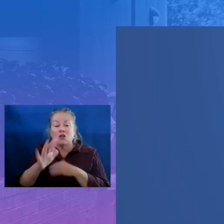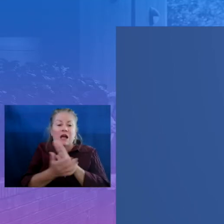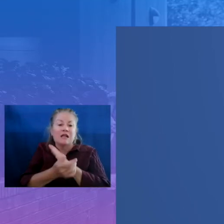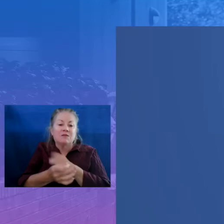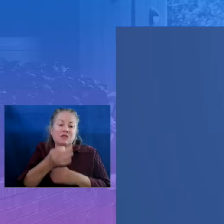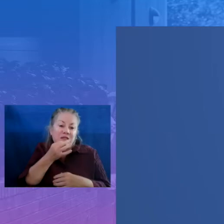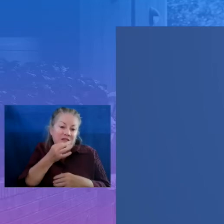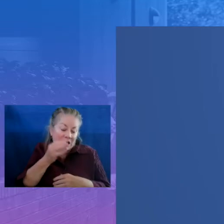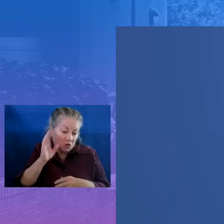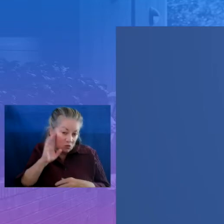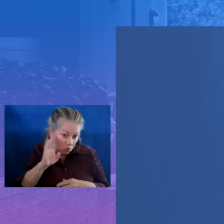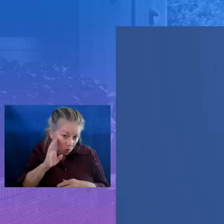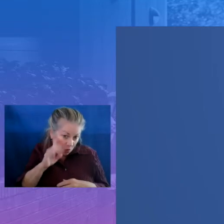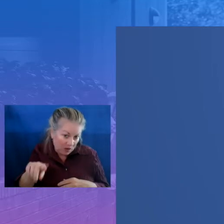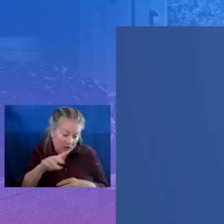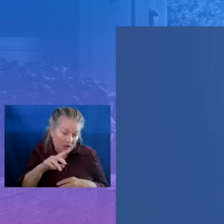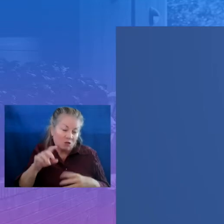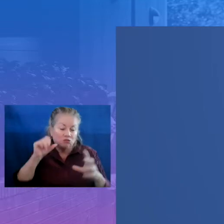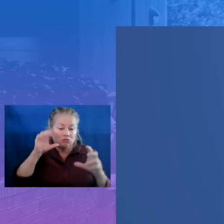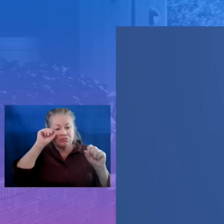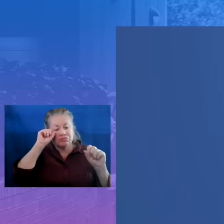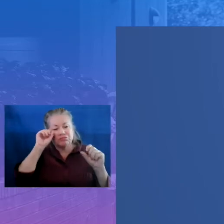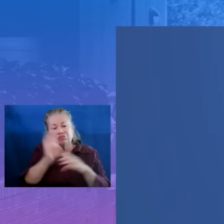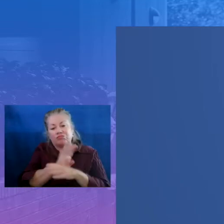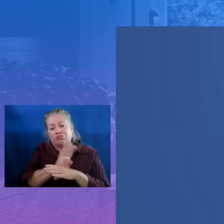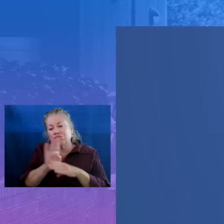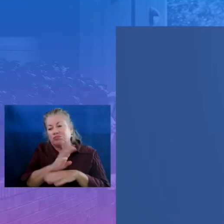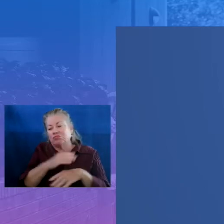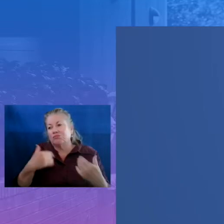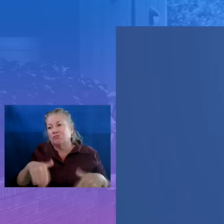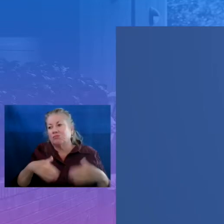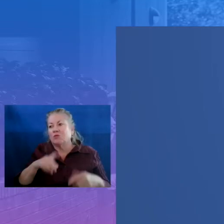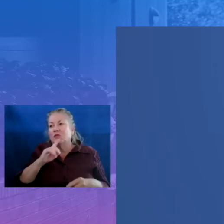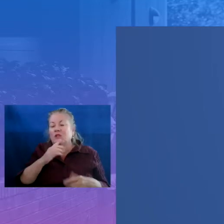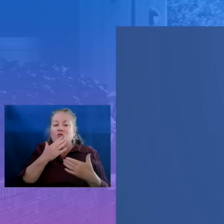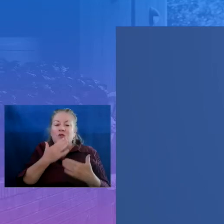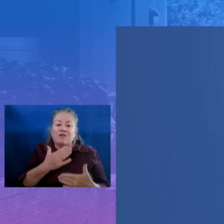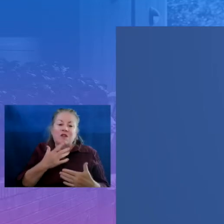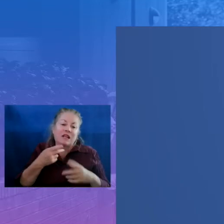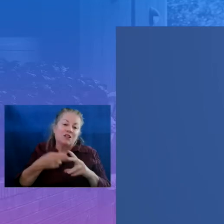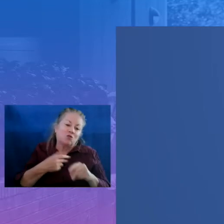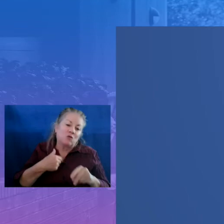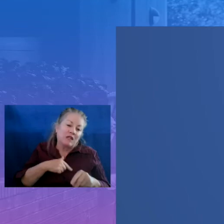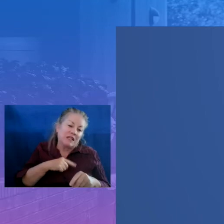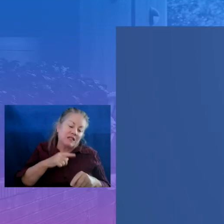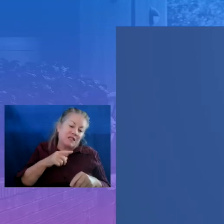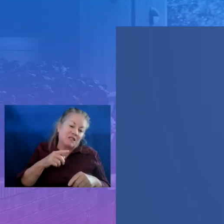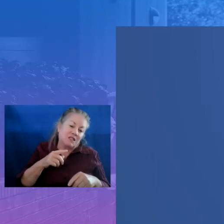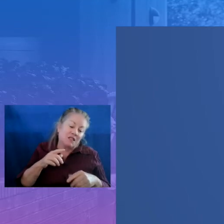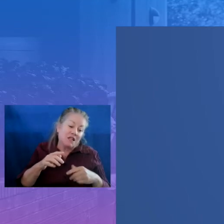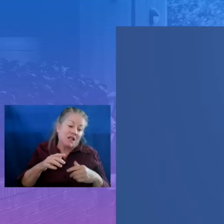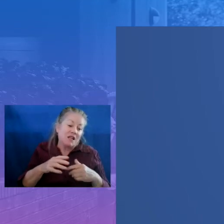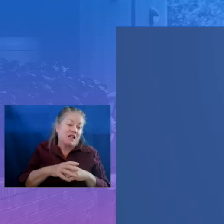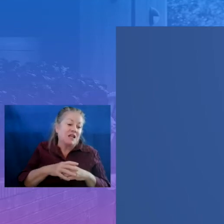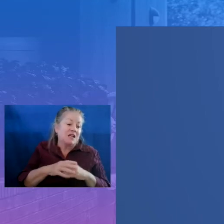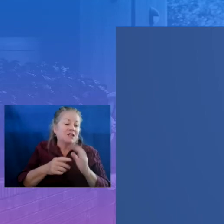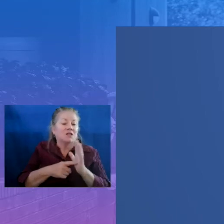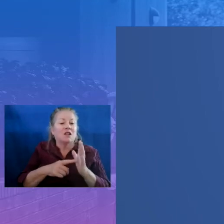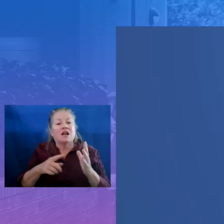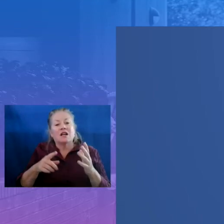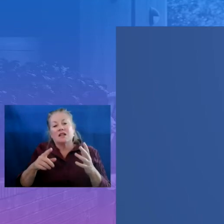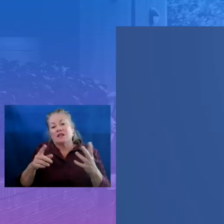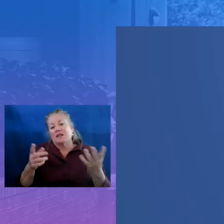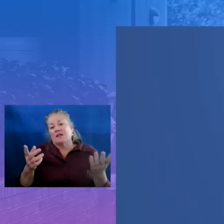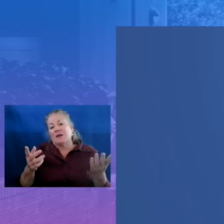and I am so grateful that they were able to join us to share how the resources afforded by the American Rescue Plan have impacted their work and their